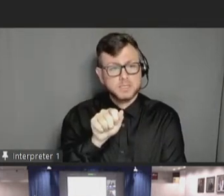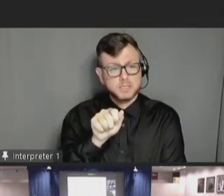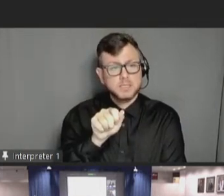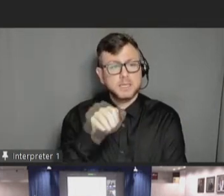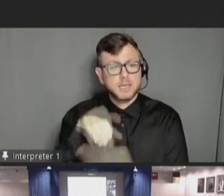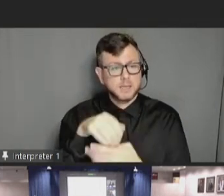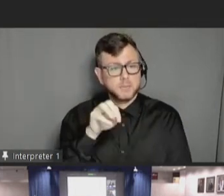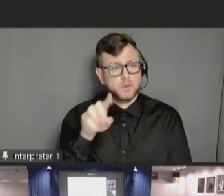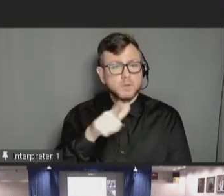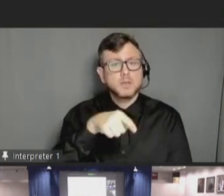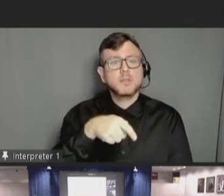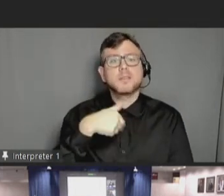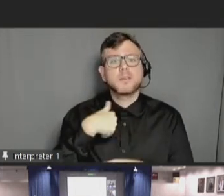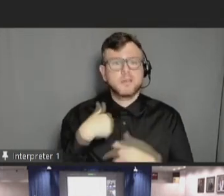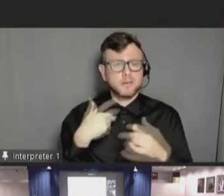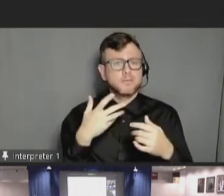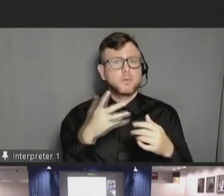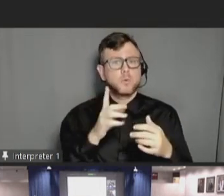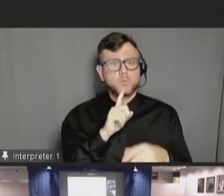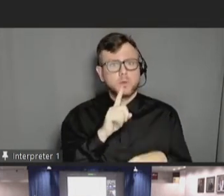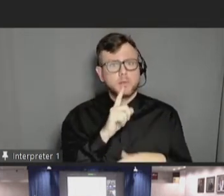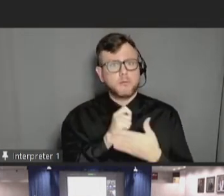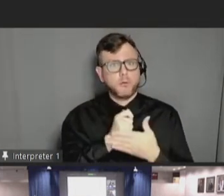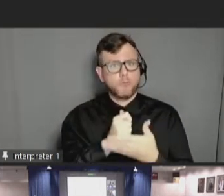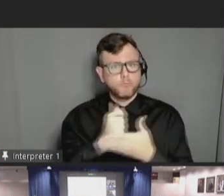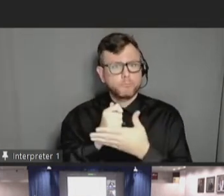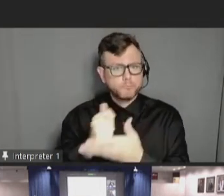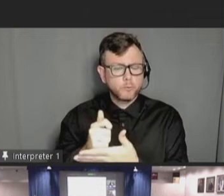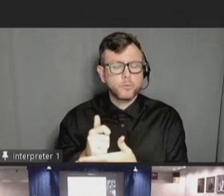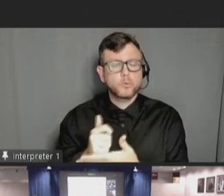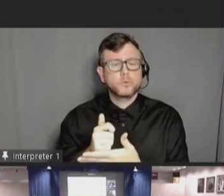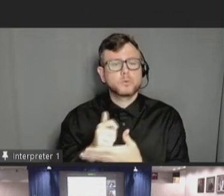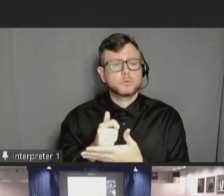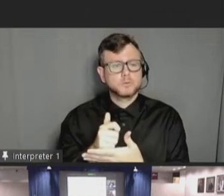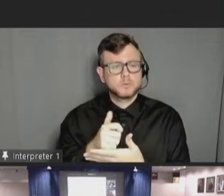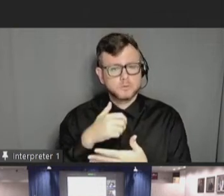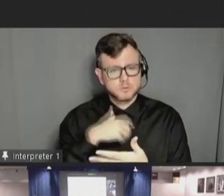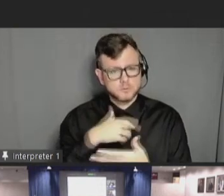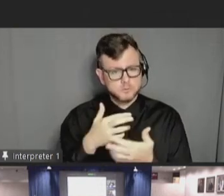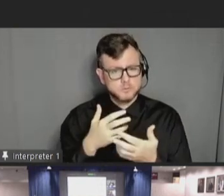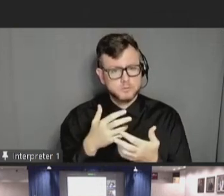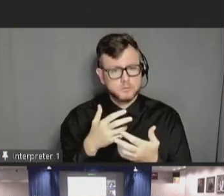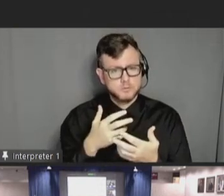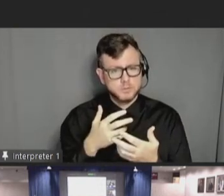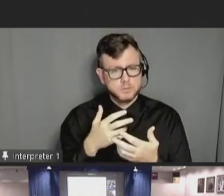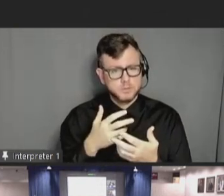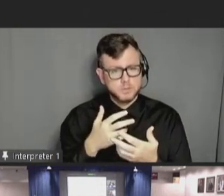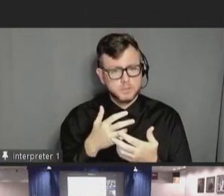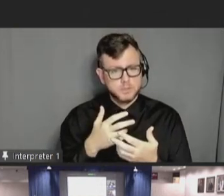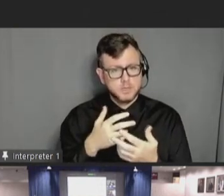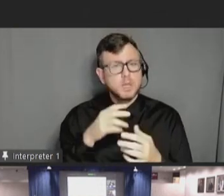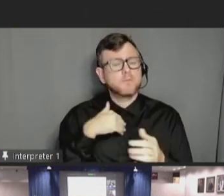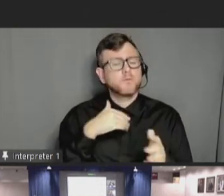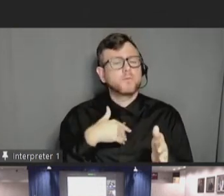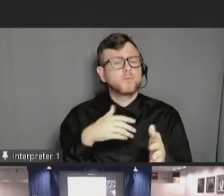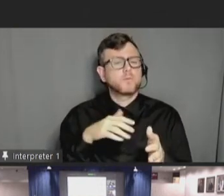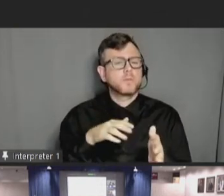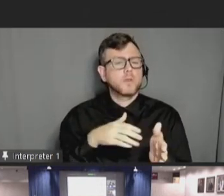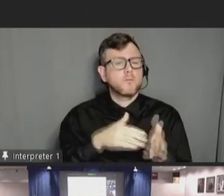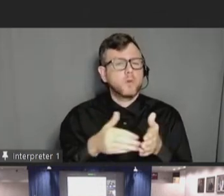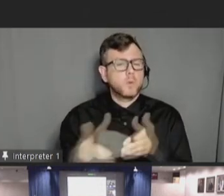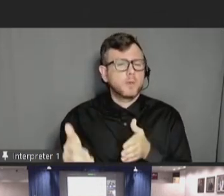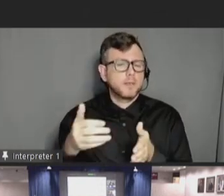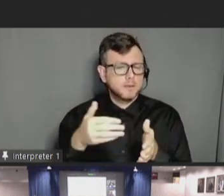these really helpful resource or excuse me, frequently asked questions in in